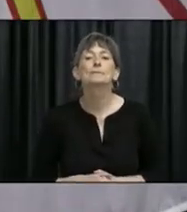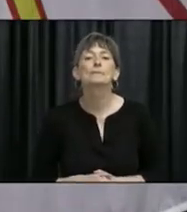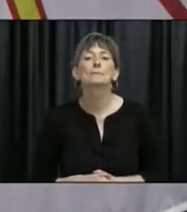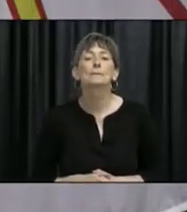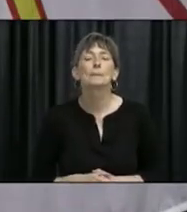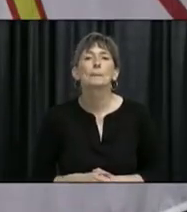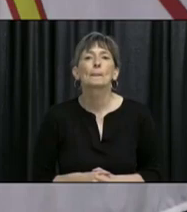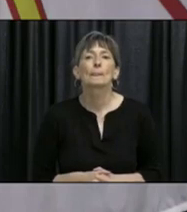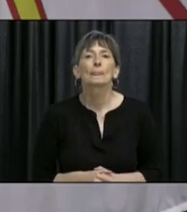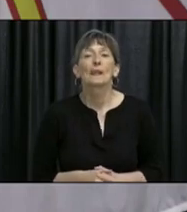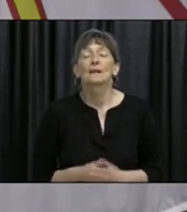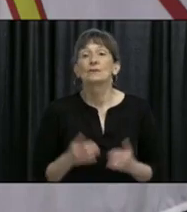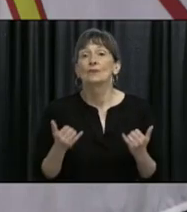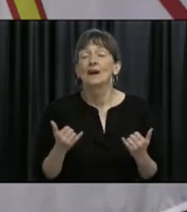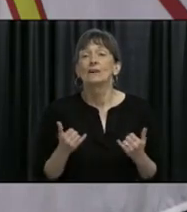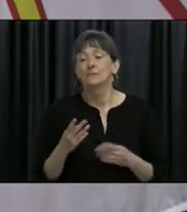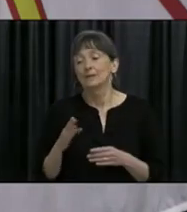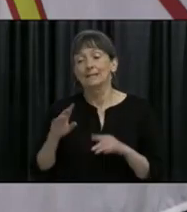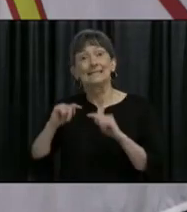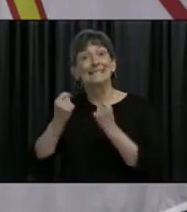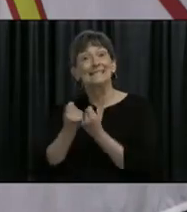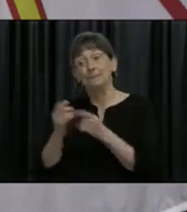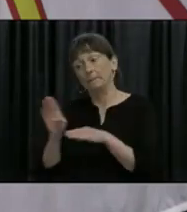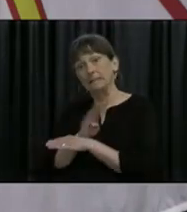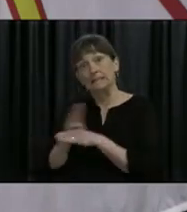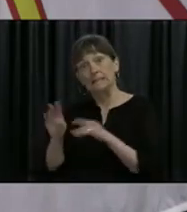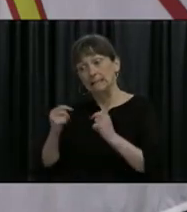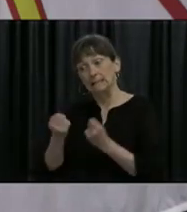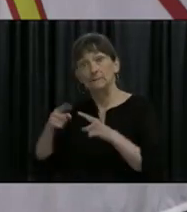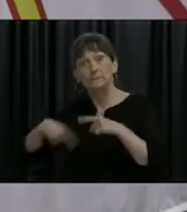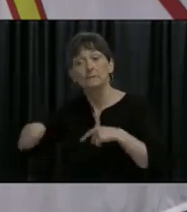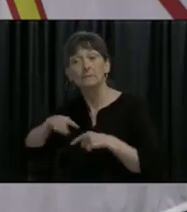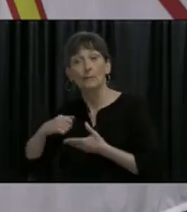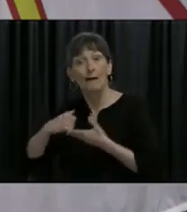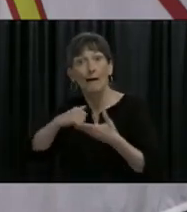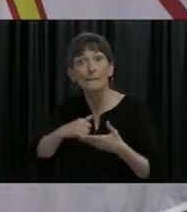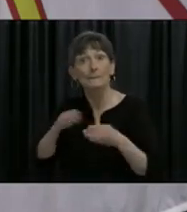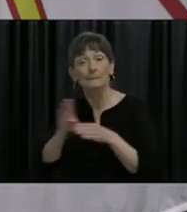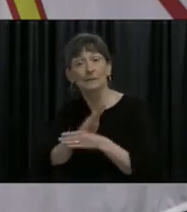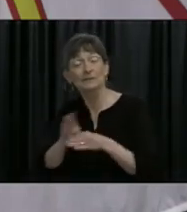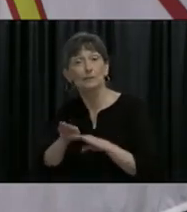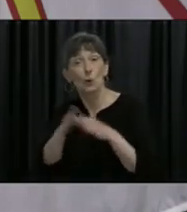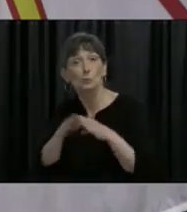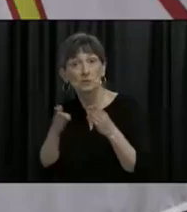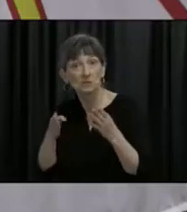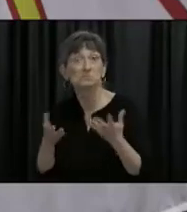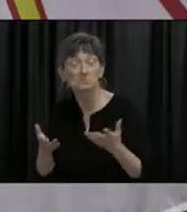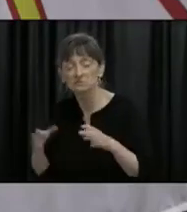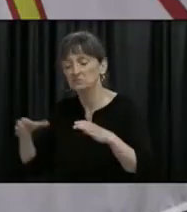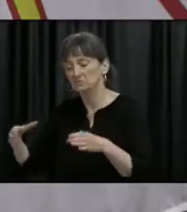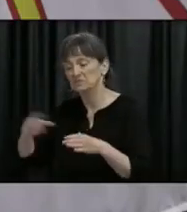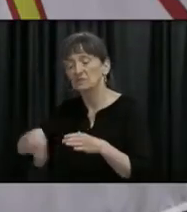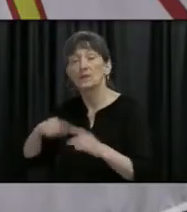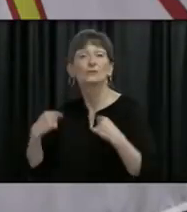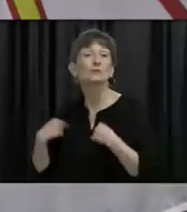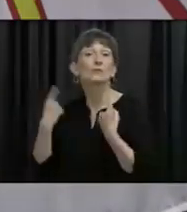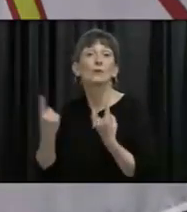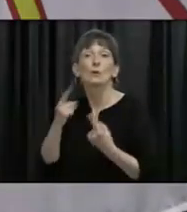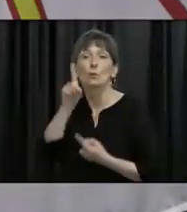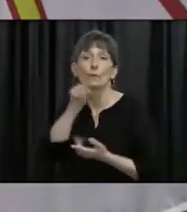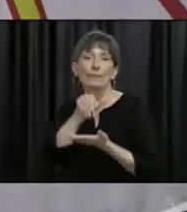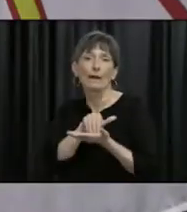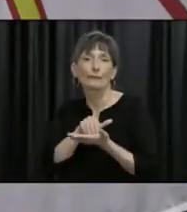brief update on the business response team. I know many people have been asking and inquiring about this. So, so far there's a thousand inquiries.